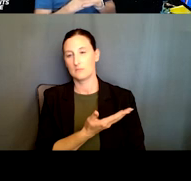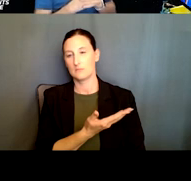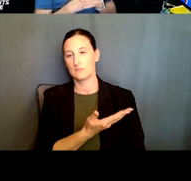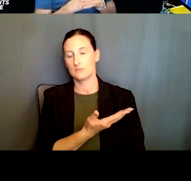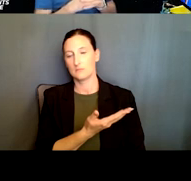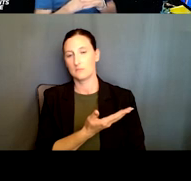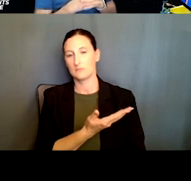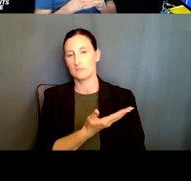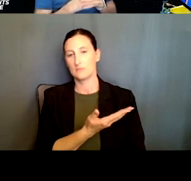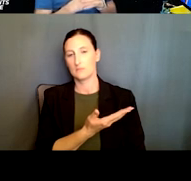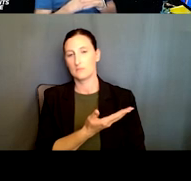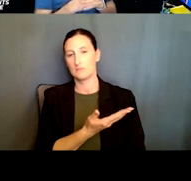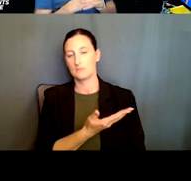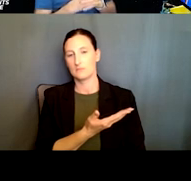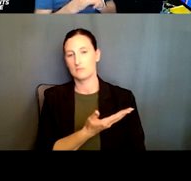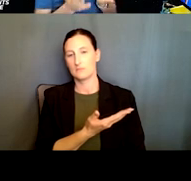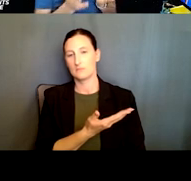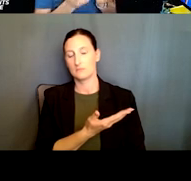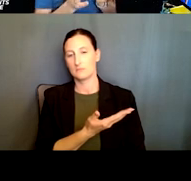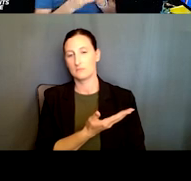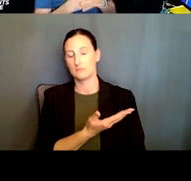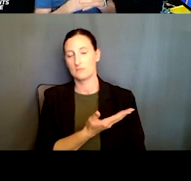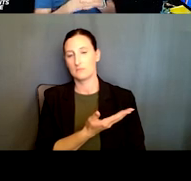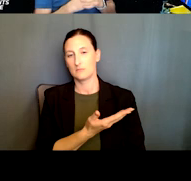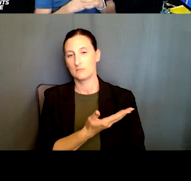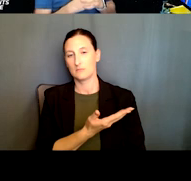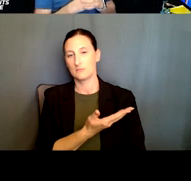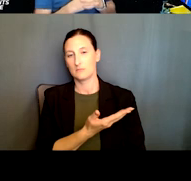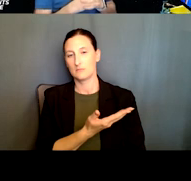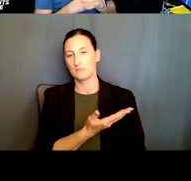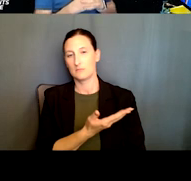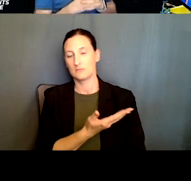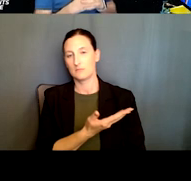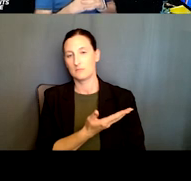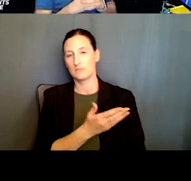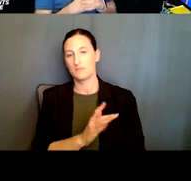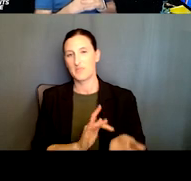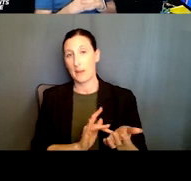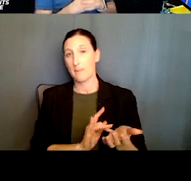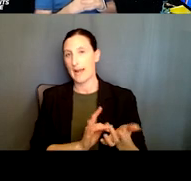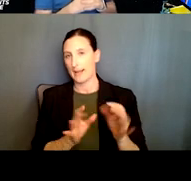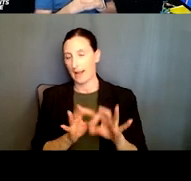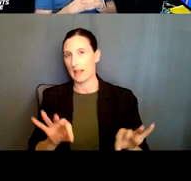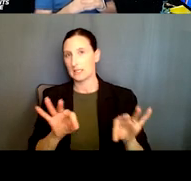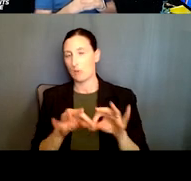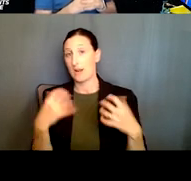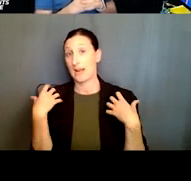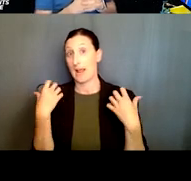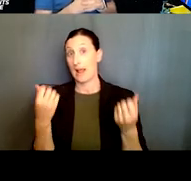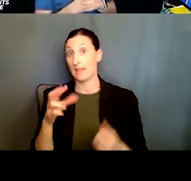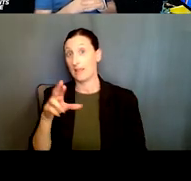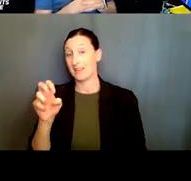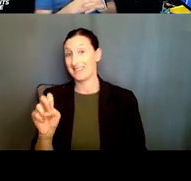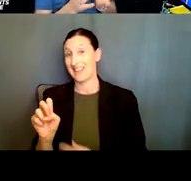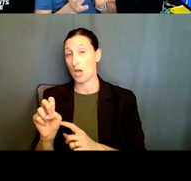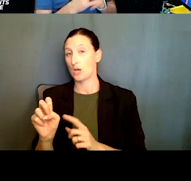a big one nowadays. Medical is more and more important. Healthcare is, uh, is a very, very big scale problem.